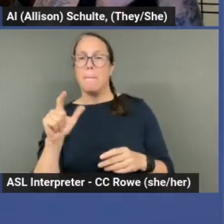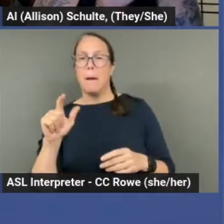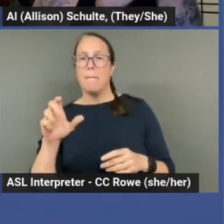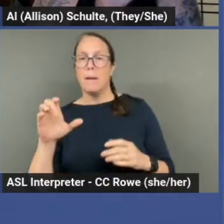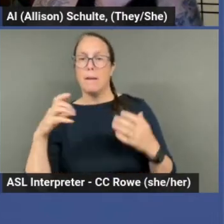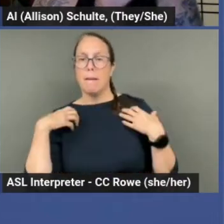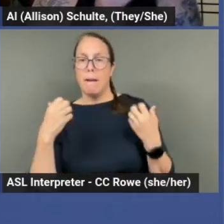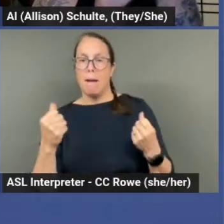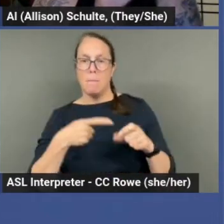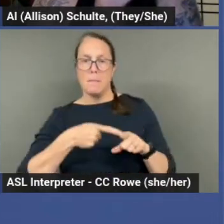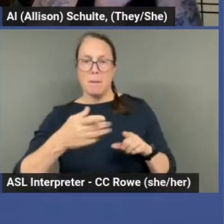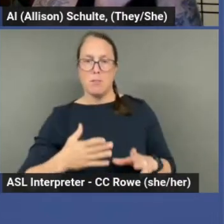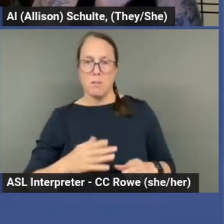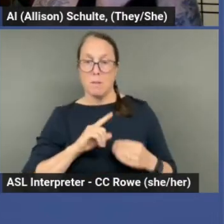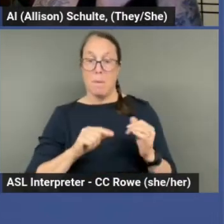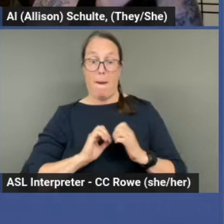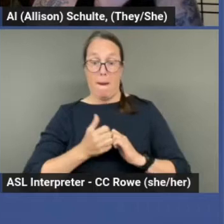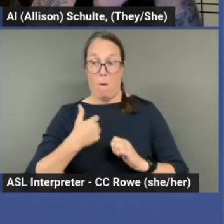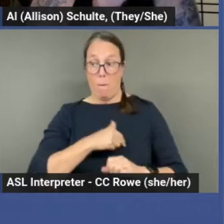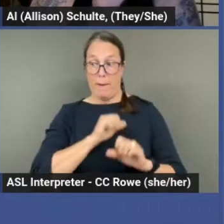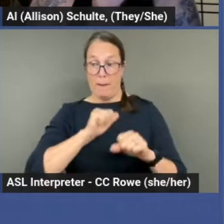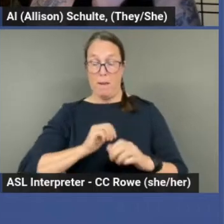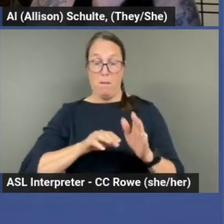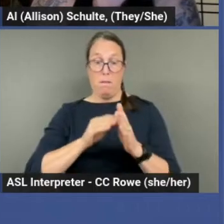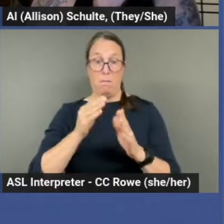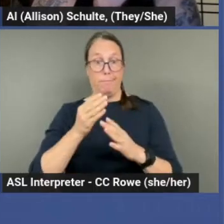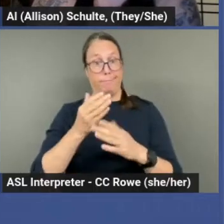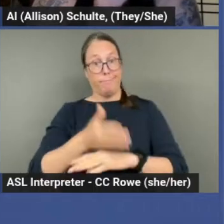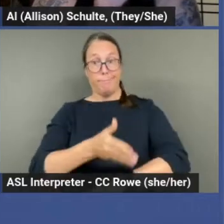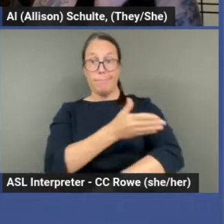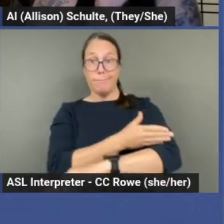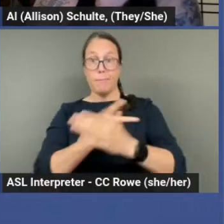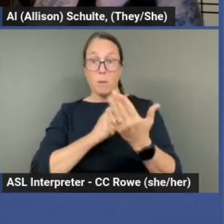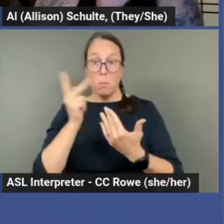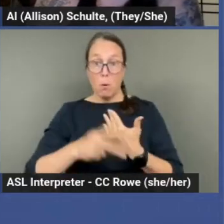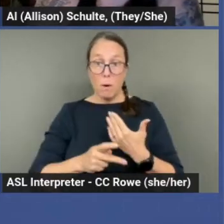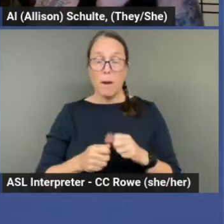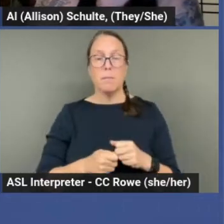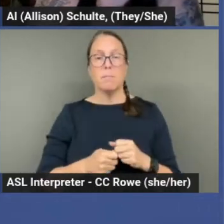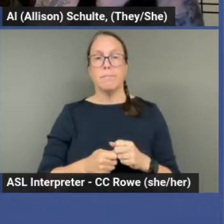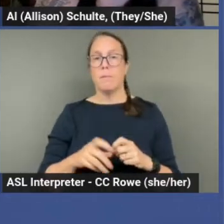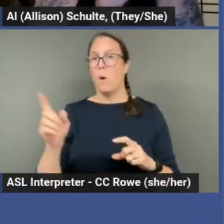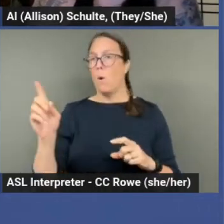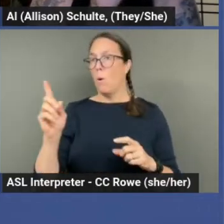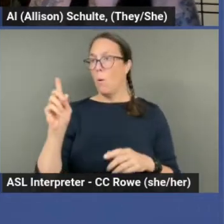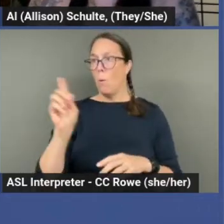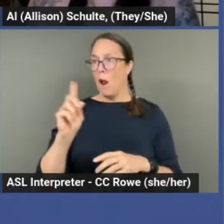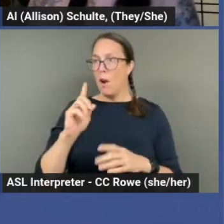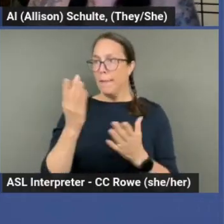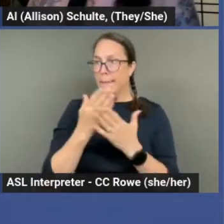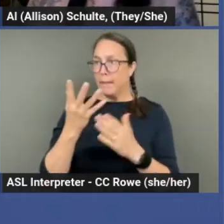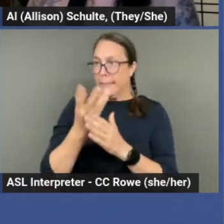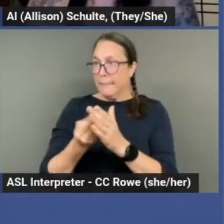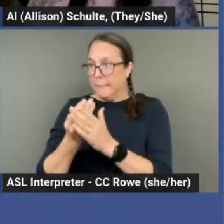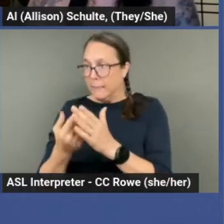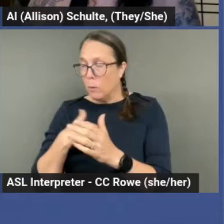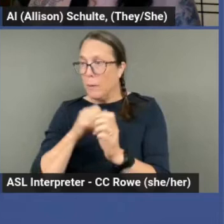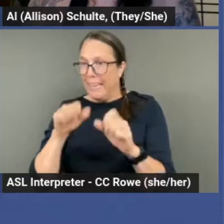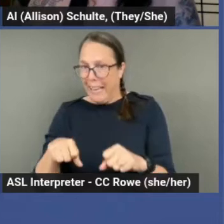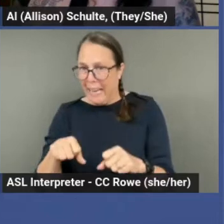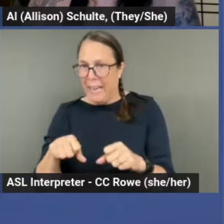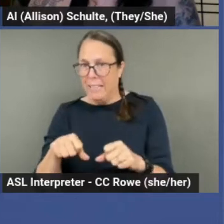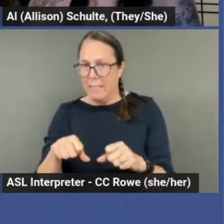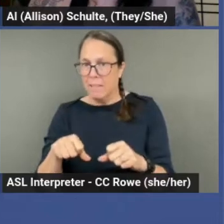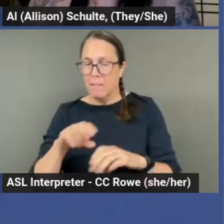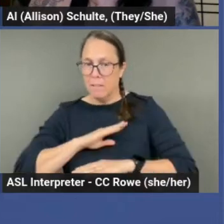how we can improve programs and where the gaps are that need to be filled. And so I invite anyone interested, whether you're